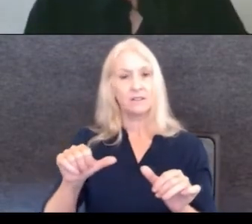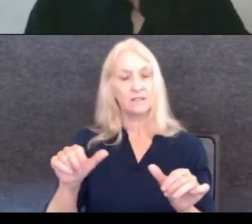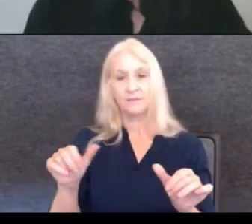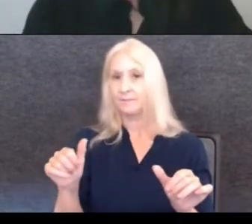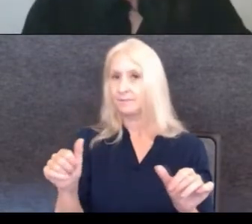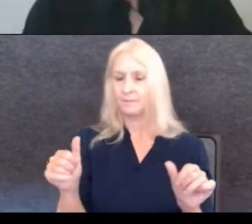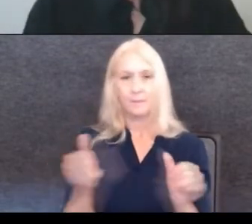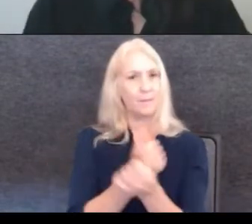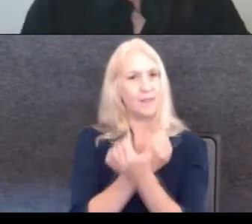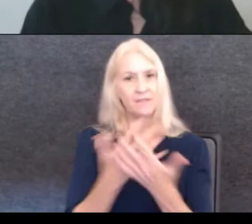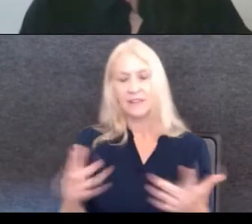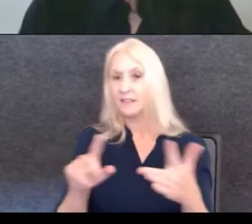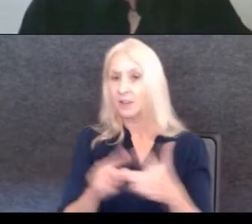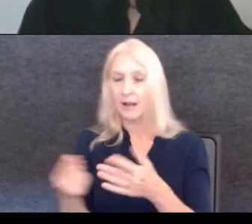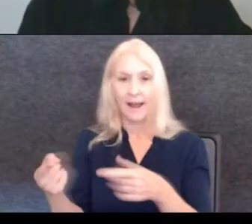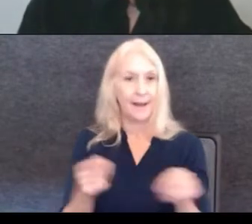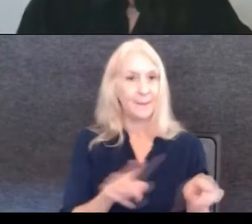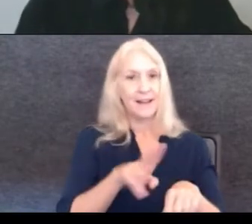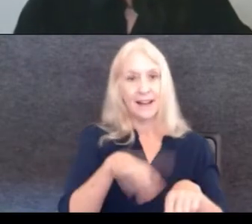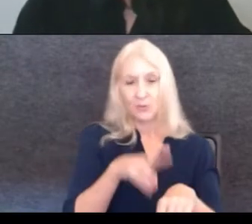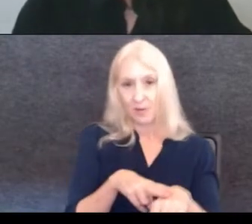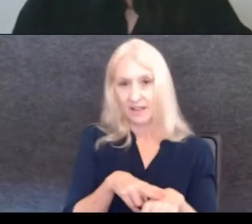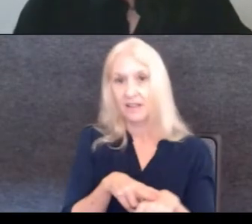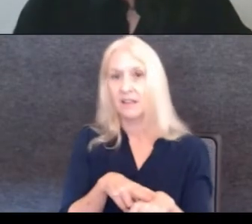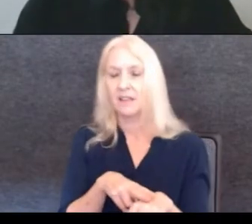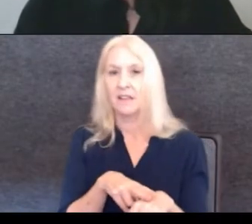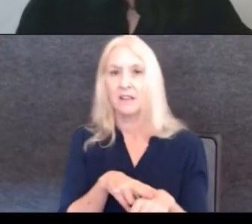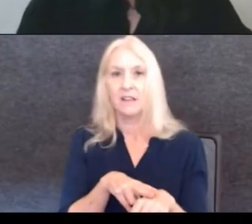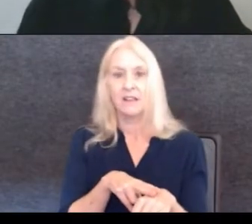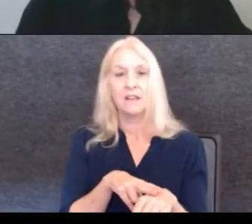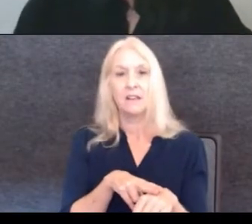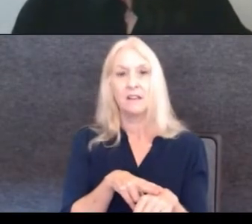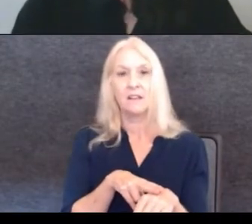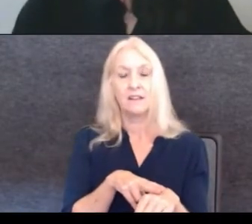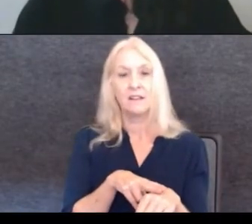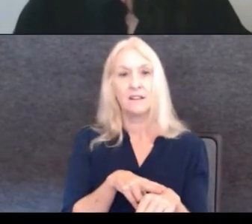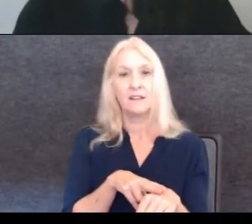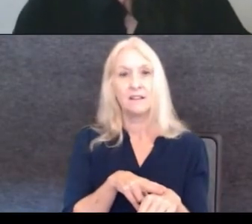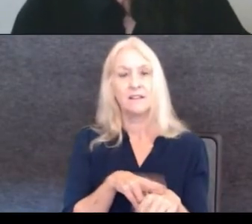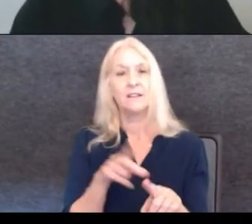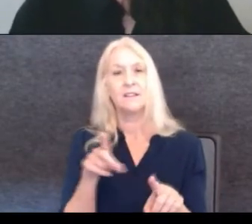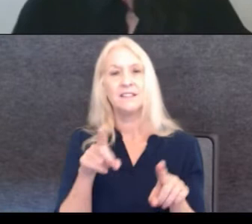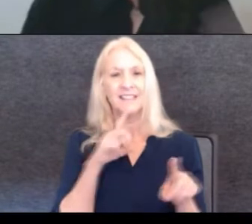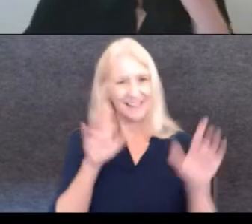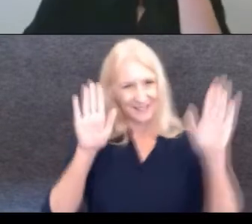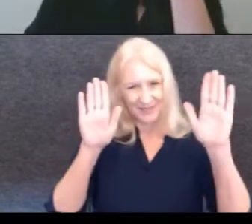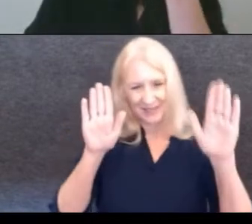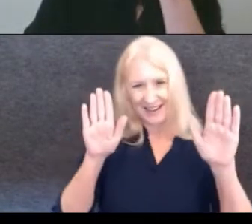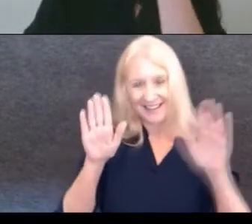started to happen naturally. And that's great advice. That's, that's great.